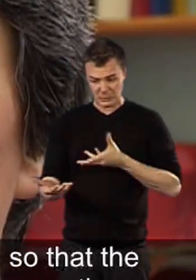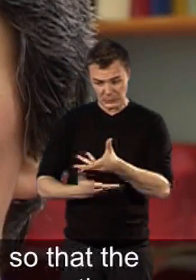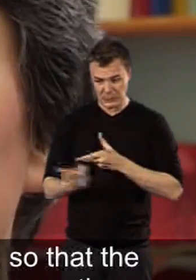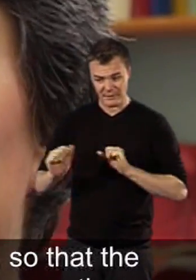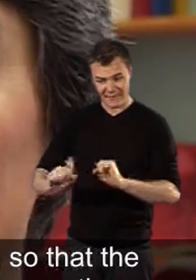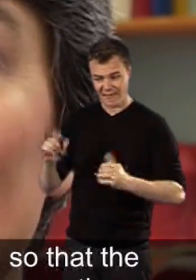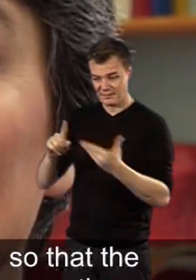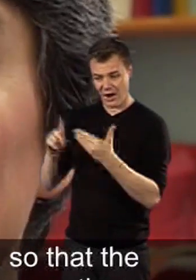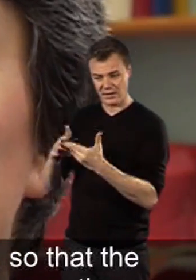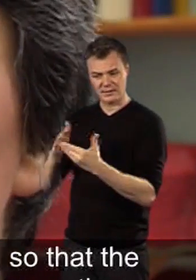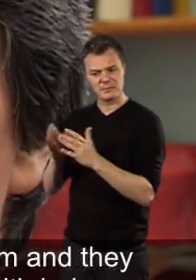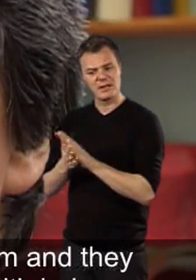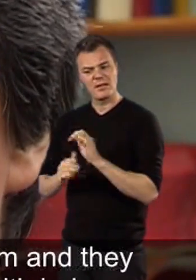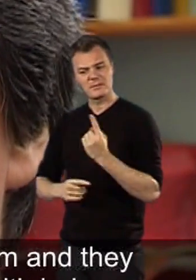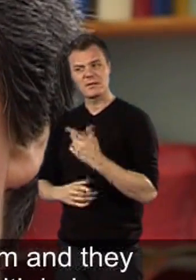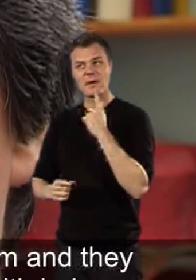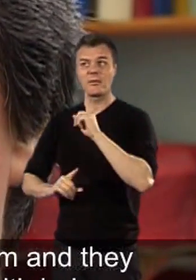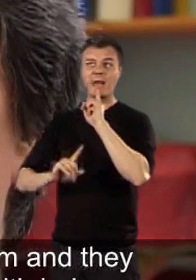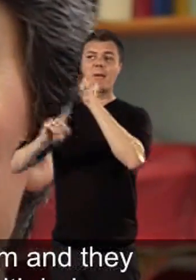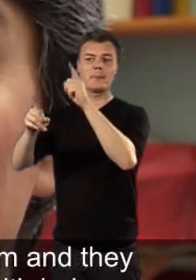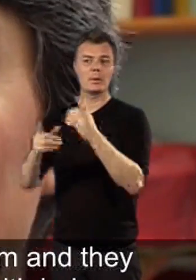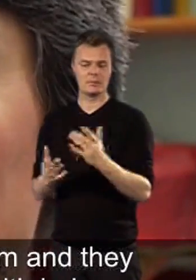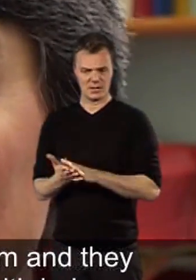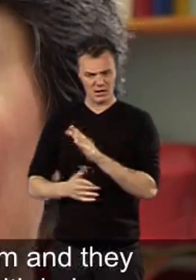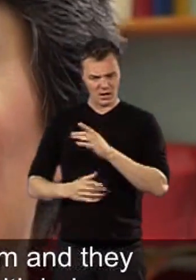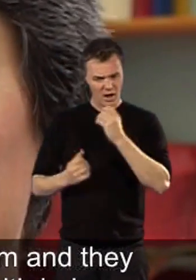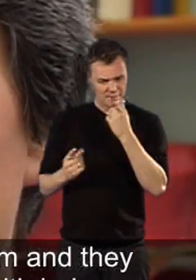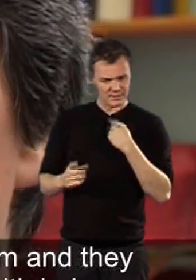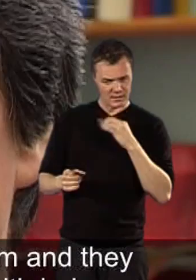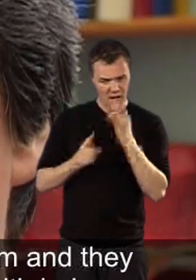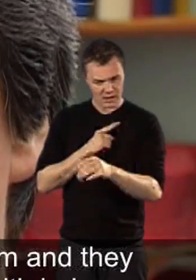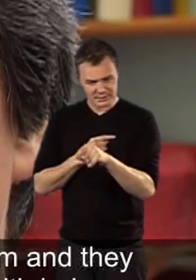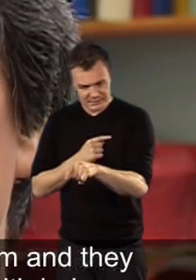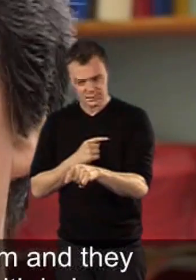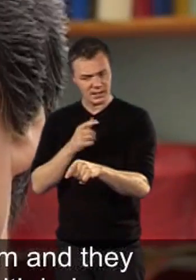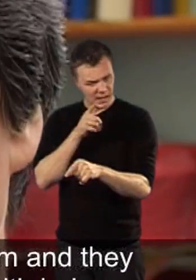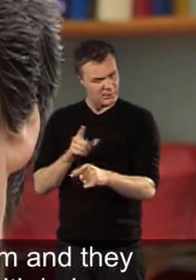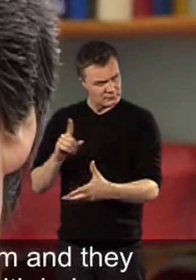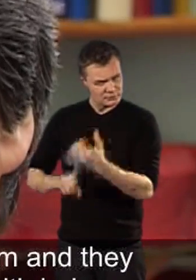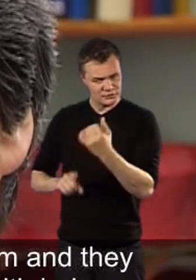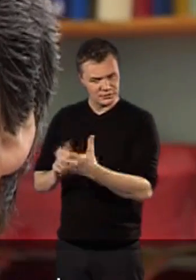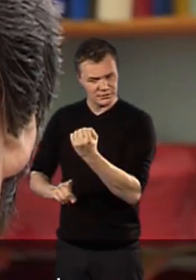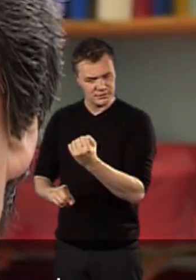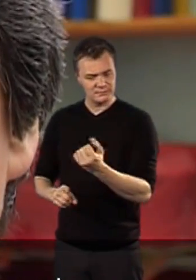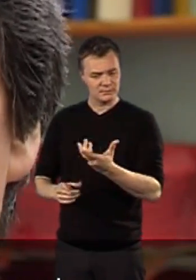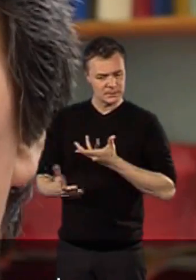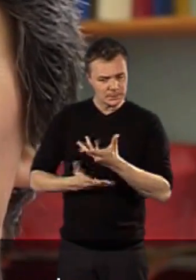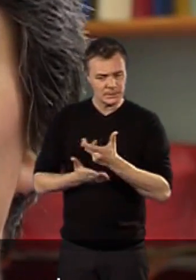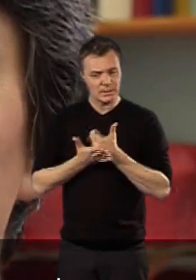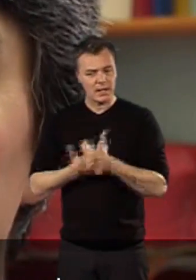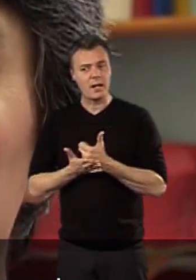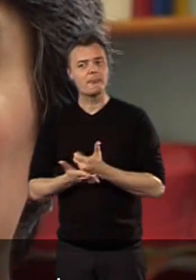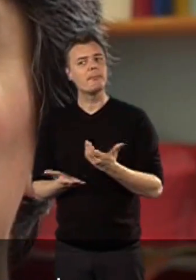has an input so that you make sure they understand what you're asking them and they think that they can actually attain that with help and support.